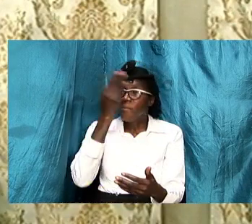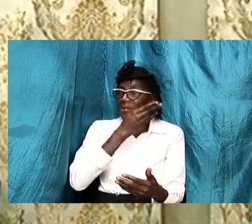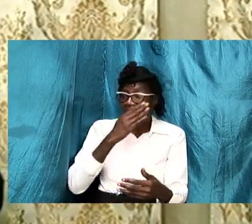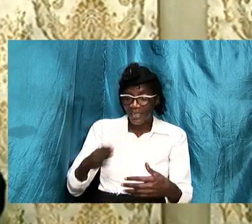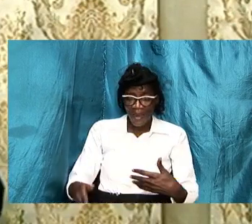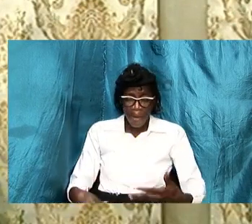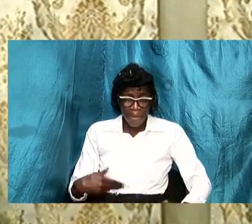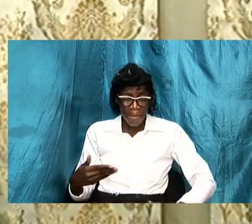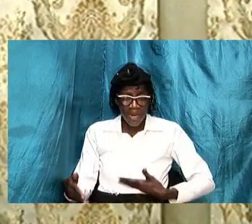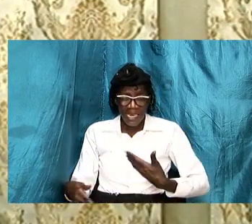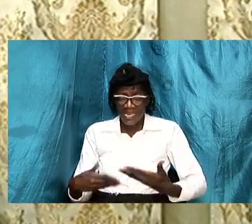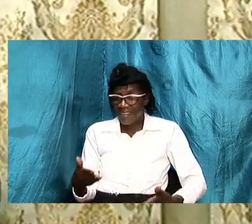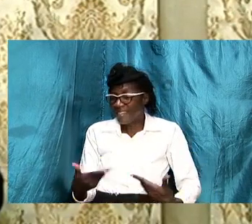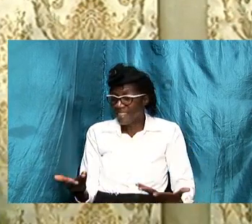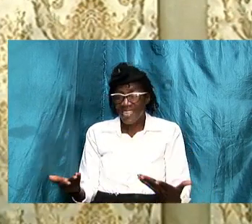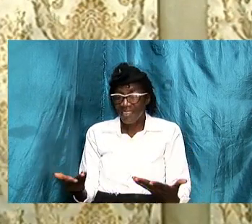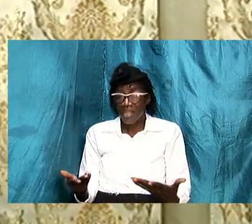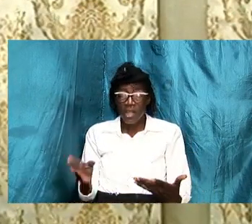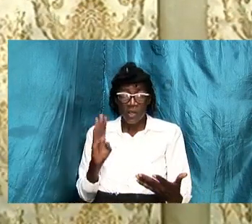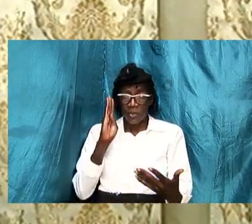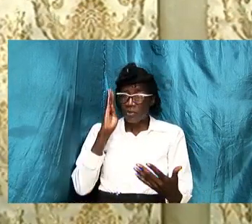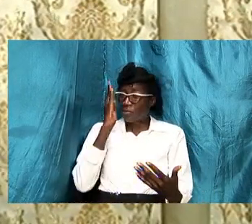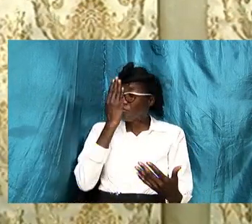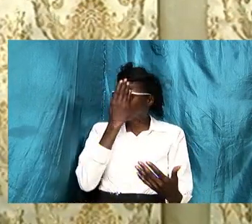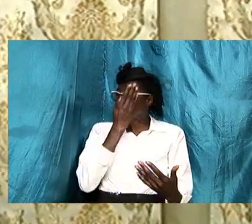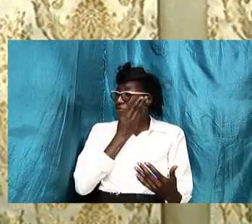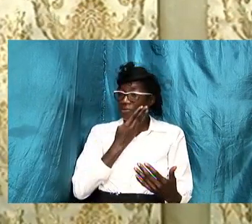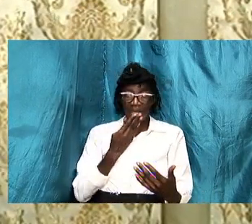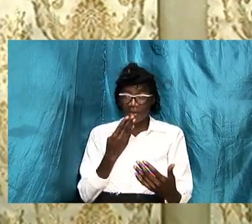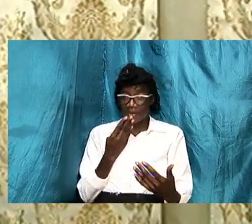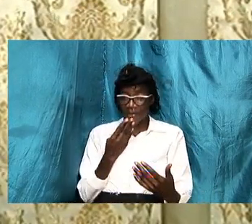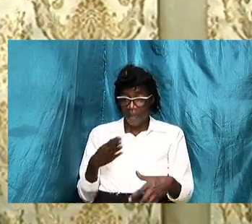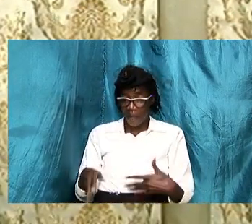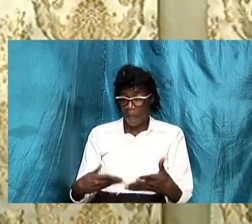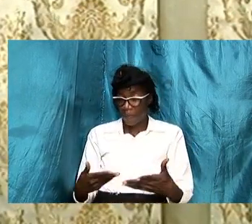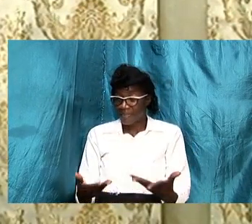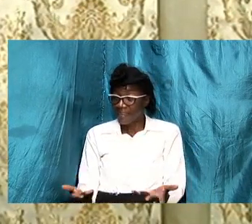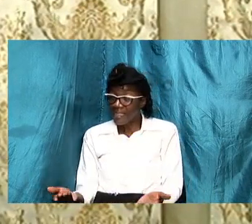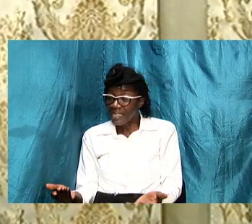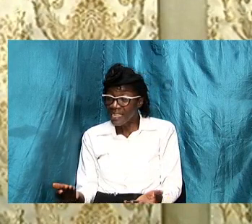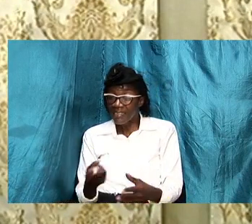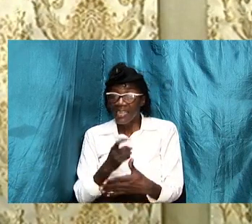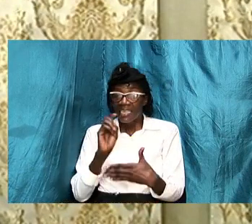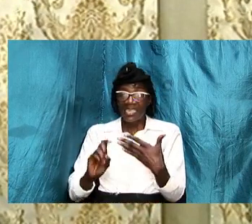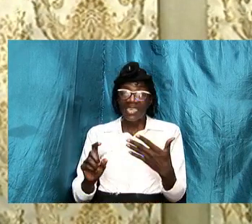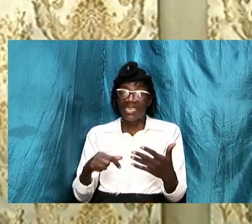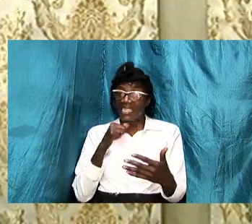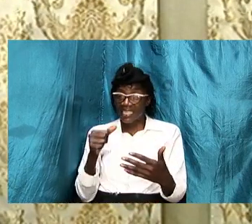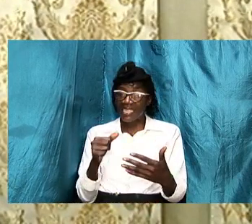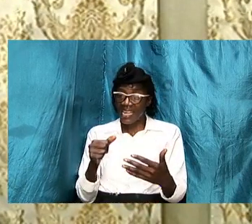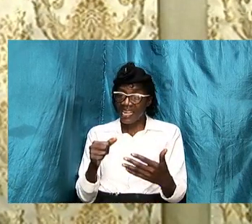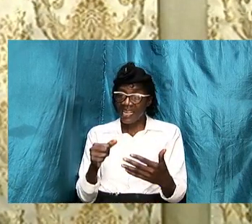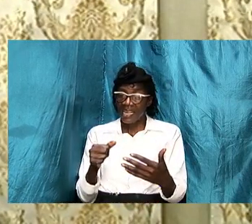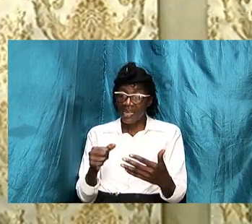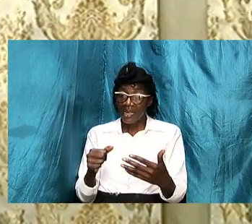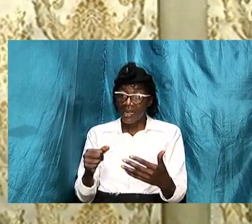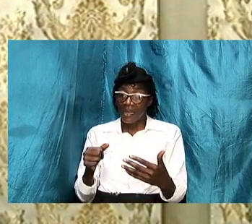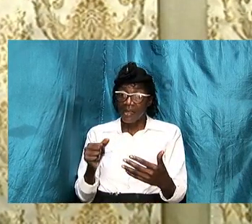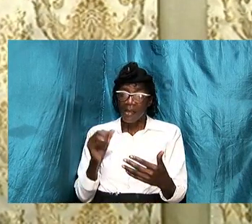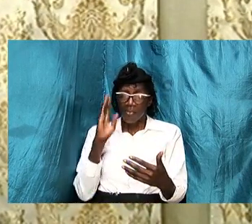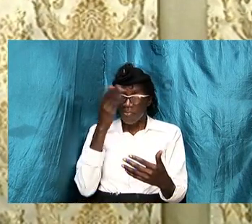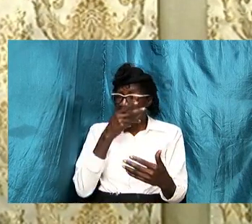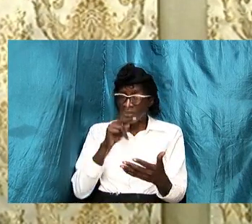that for those precious and pleasant things and we did say that precious means rare and